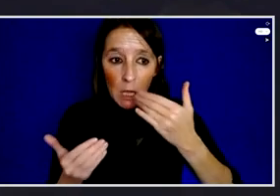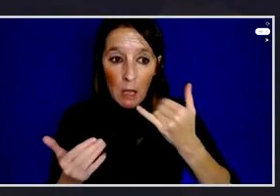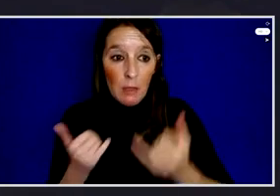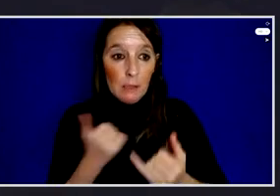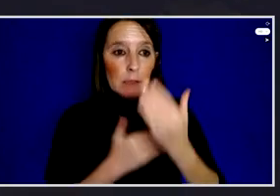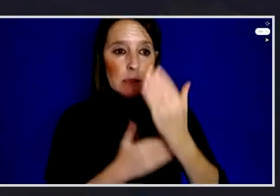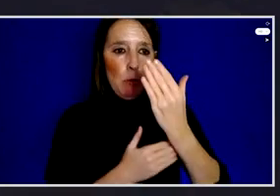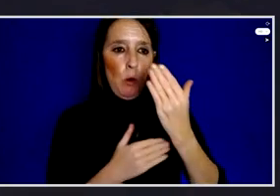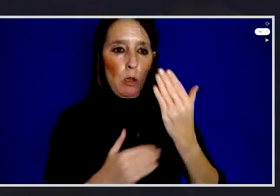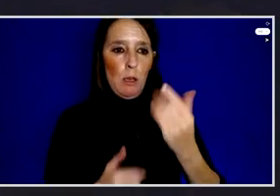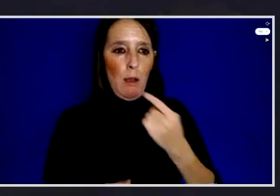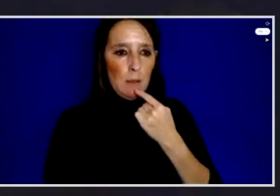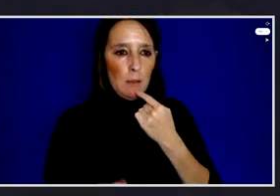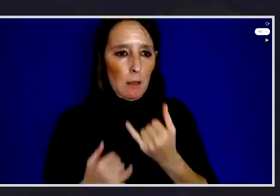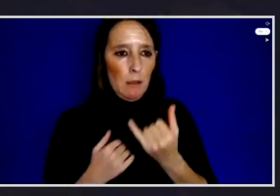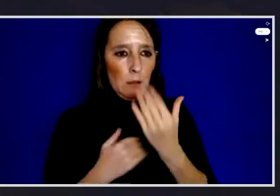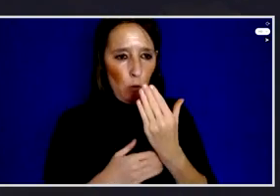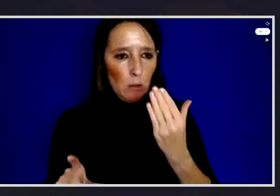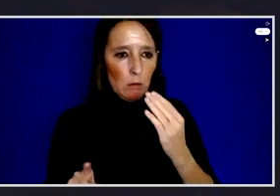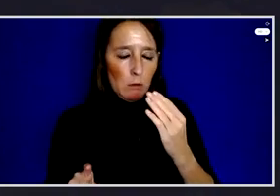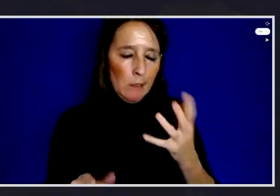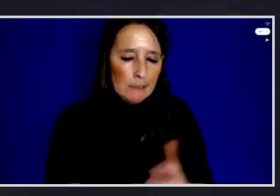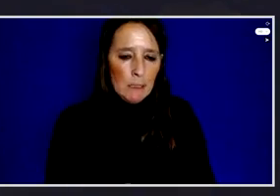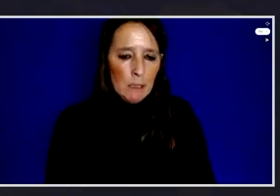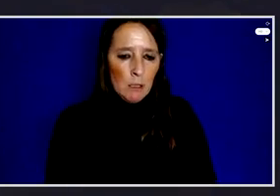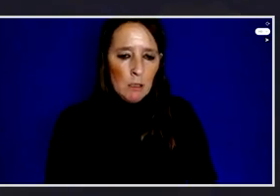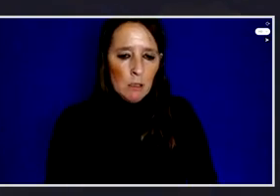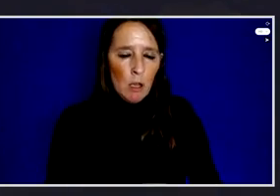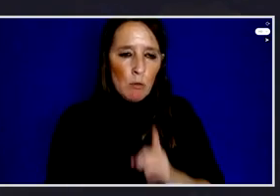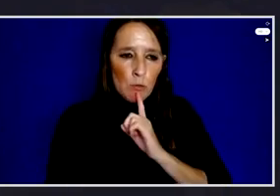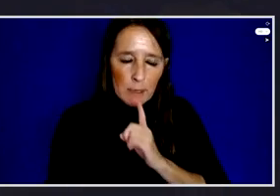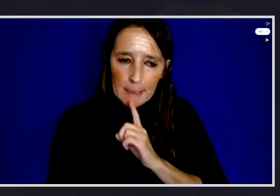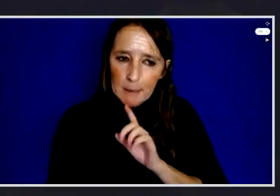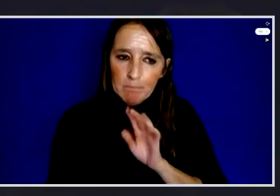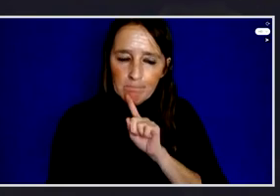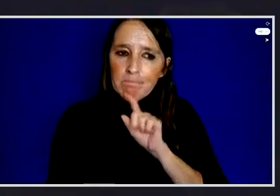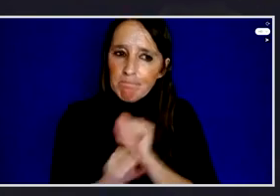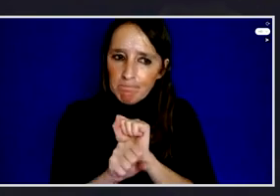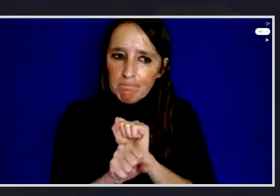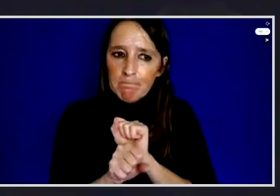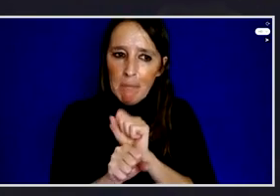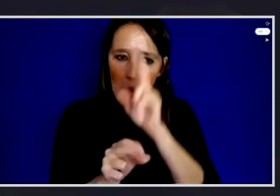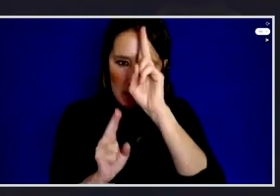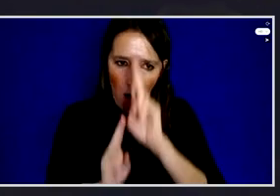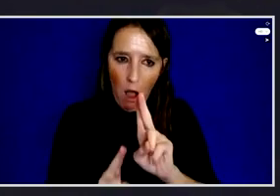awardees this morning it really is an honor to be with you